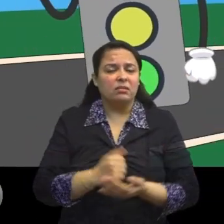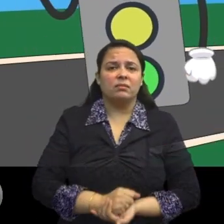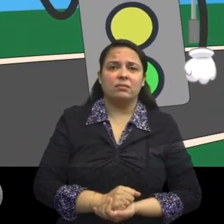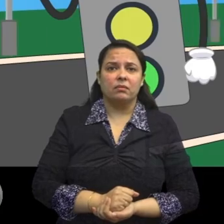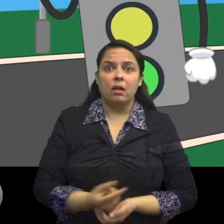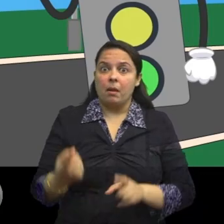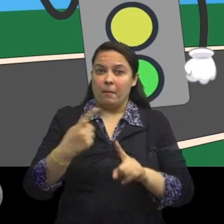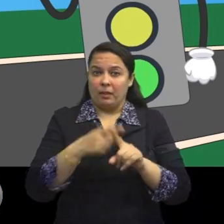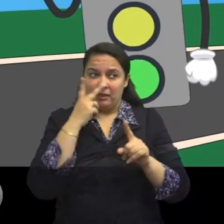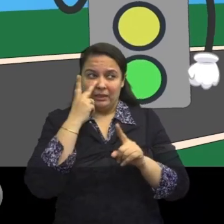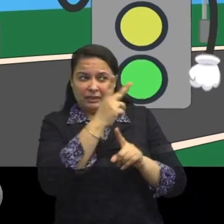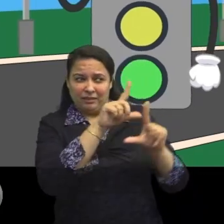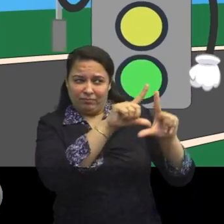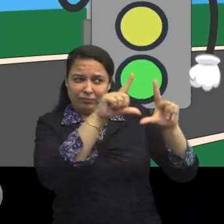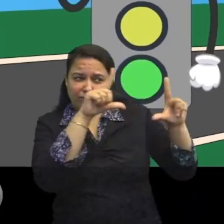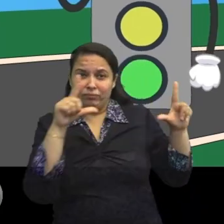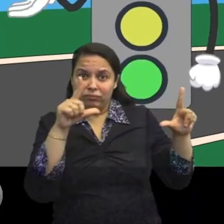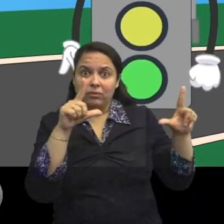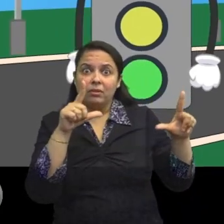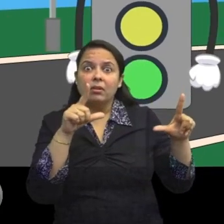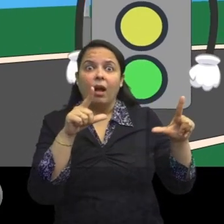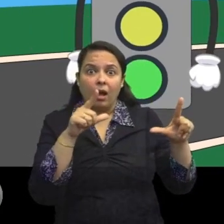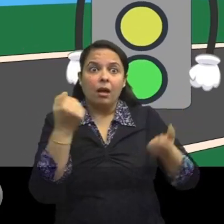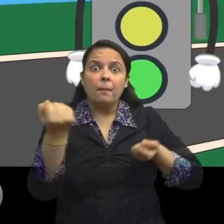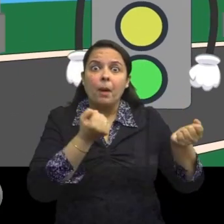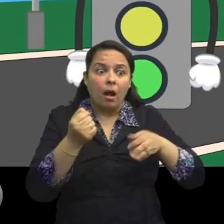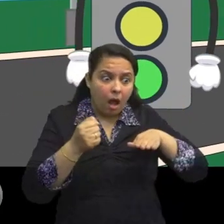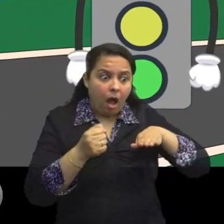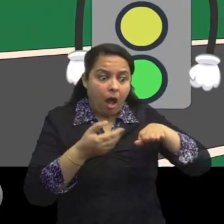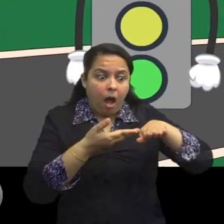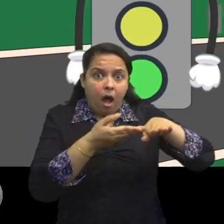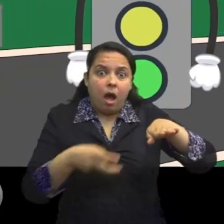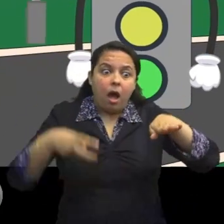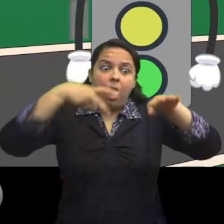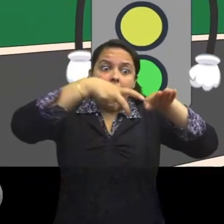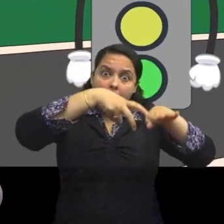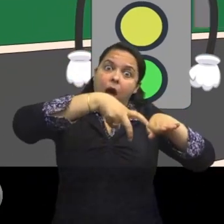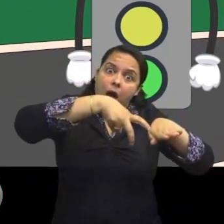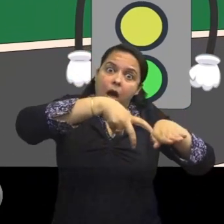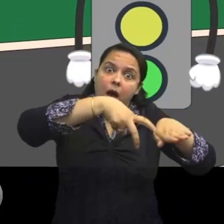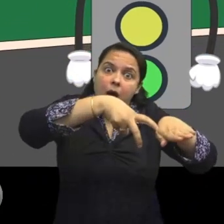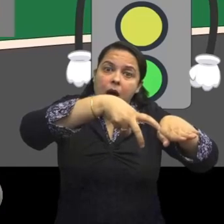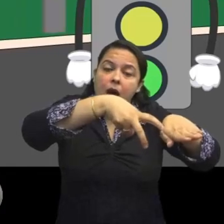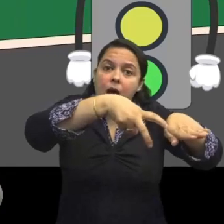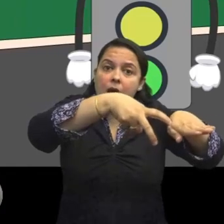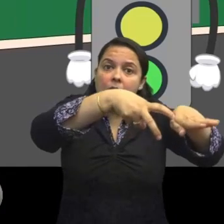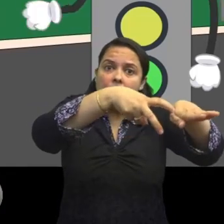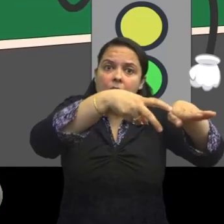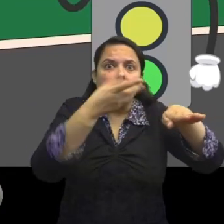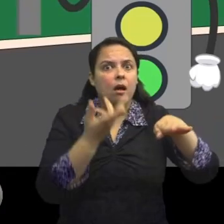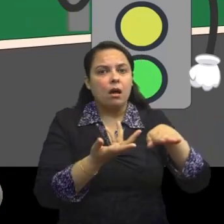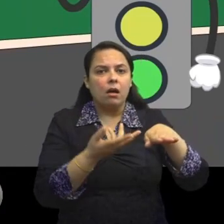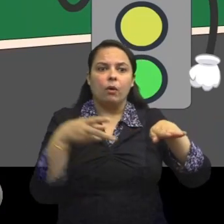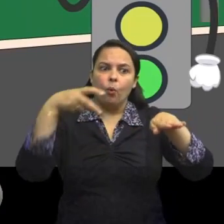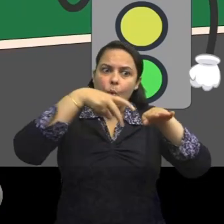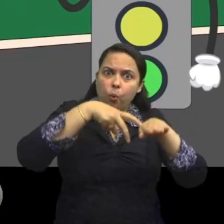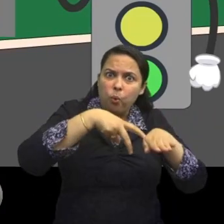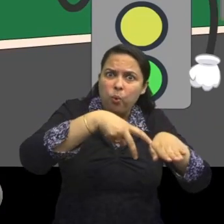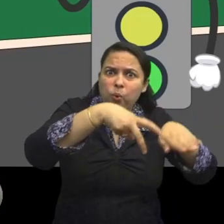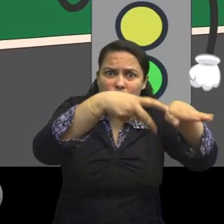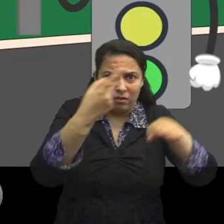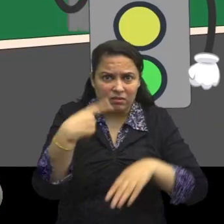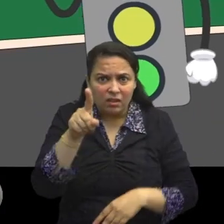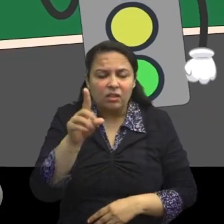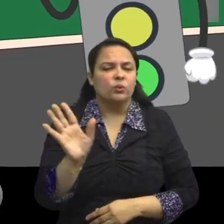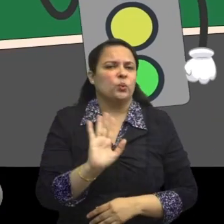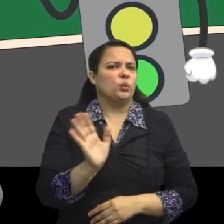Children, I want you to carefully watch this scene again. Jojo made one more mistake. While traveling on